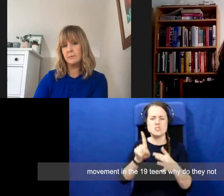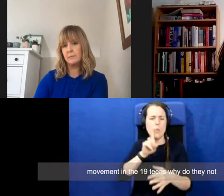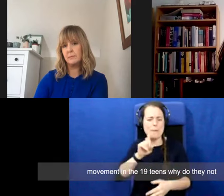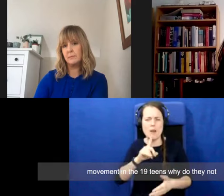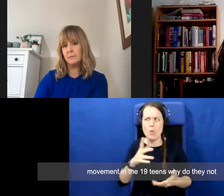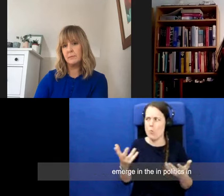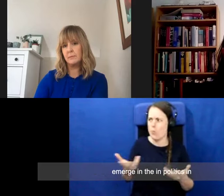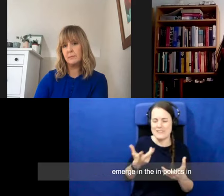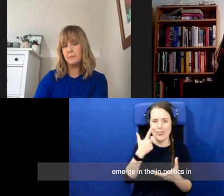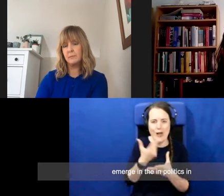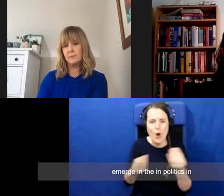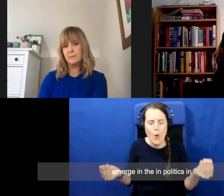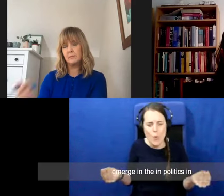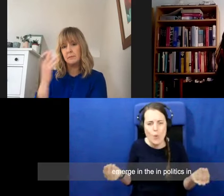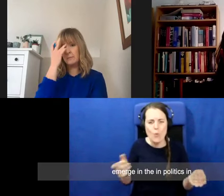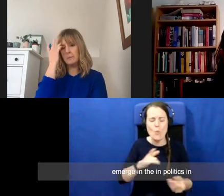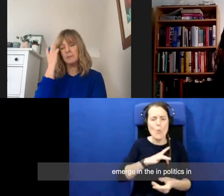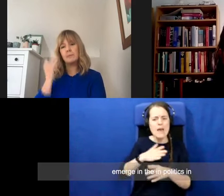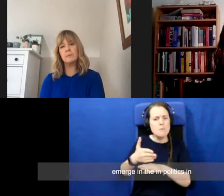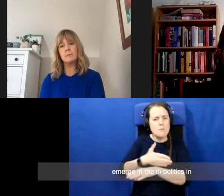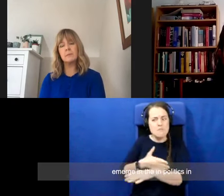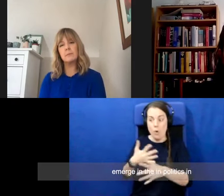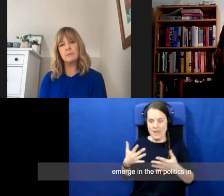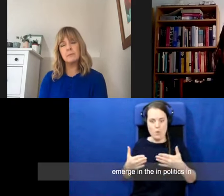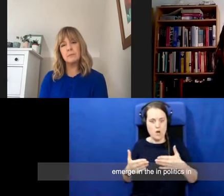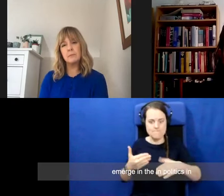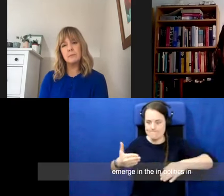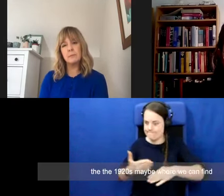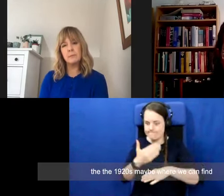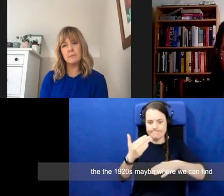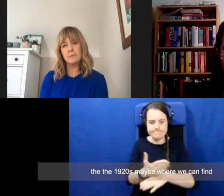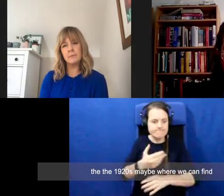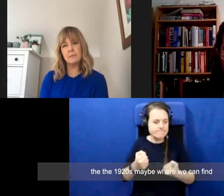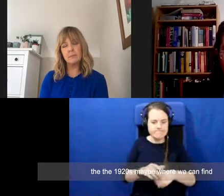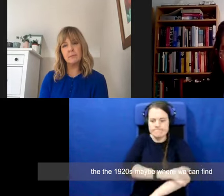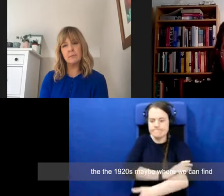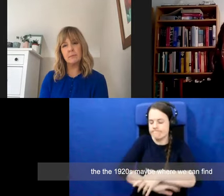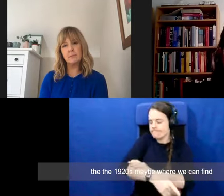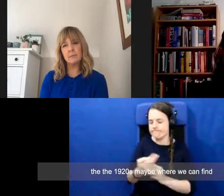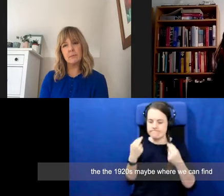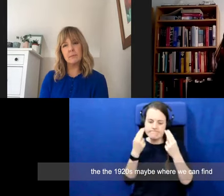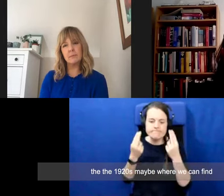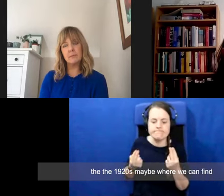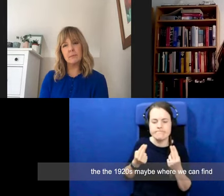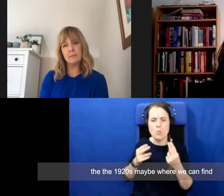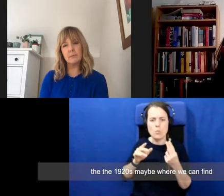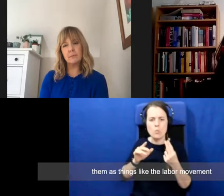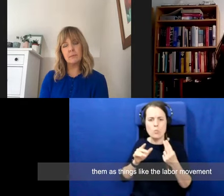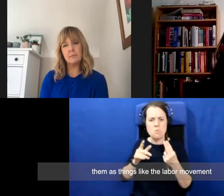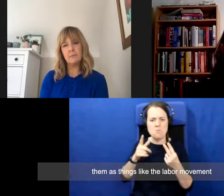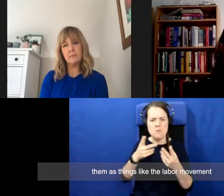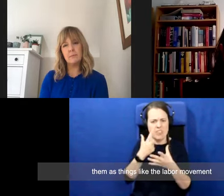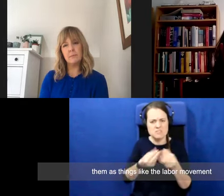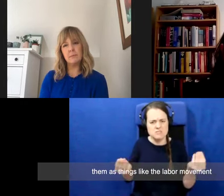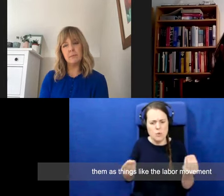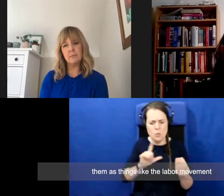movement in the 19-teens, why do they not emerge in politics in the 1920s? Maybe